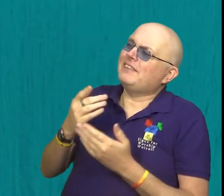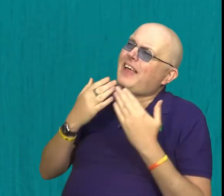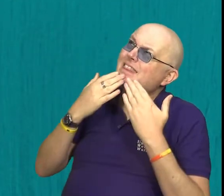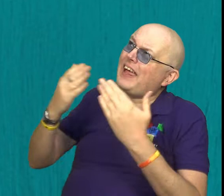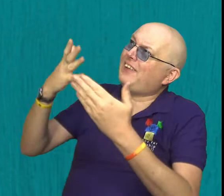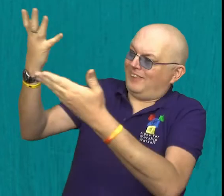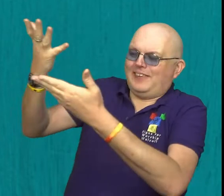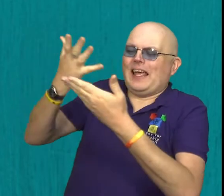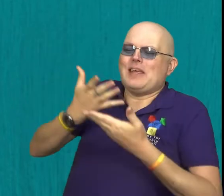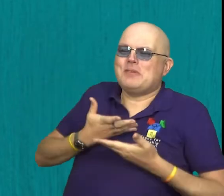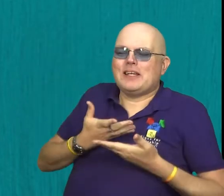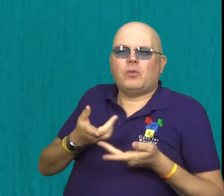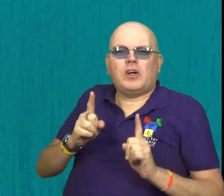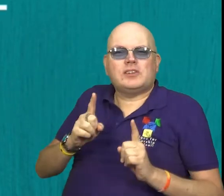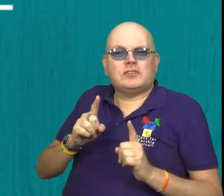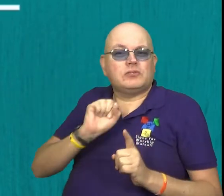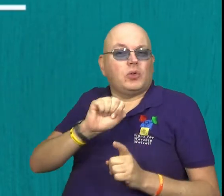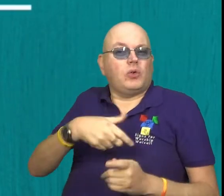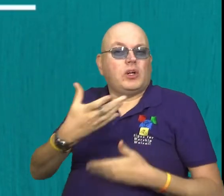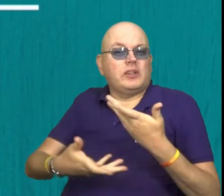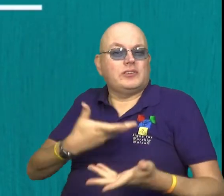I'm so thankful you gave me.